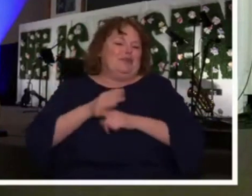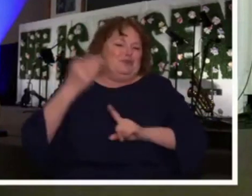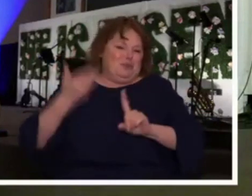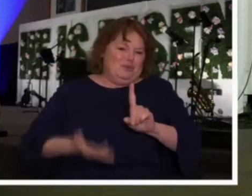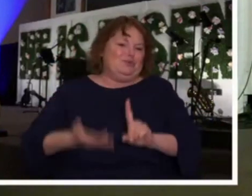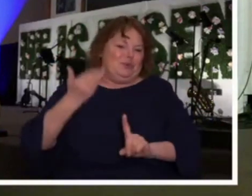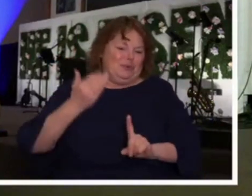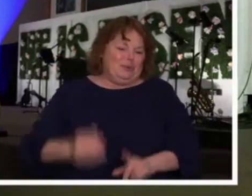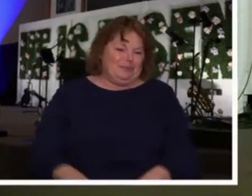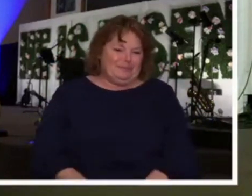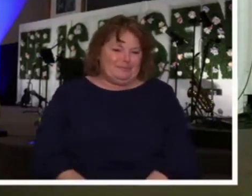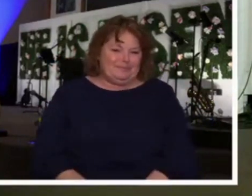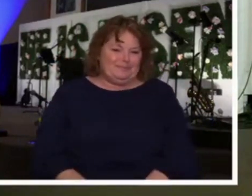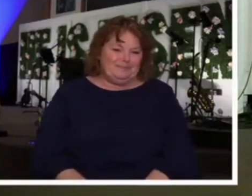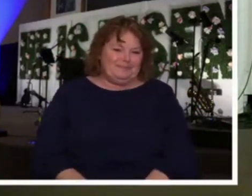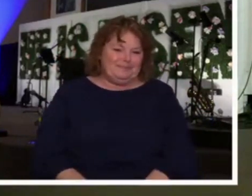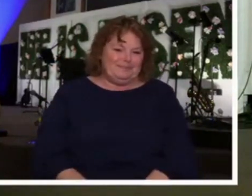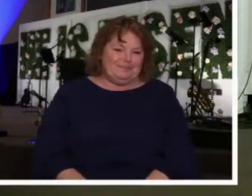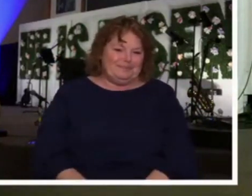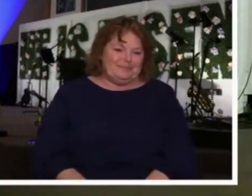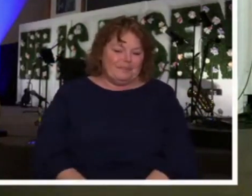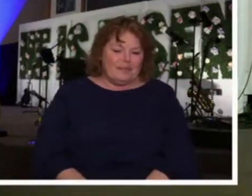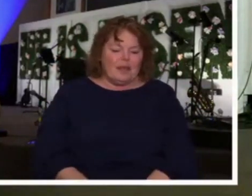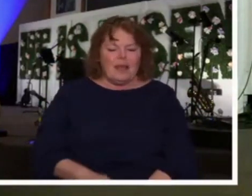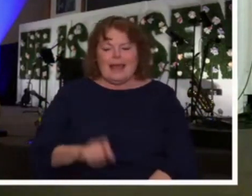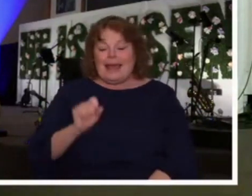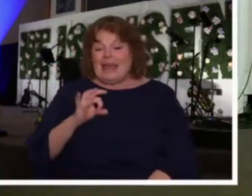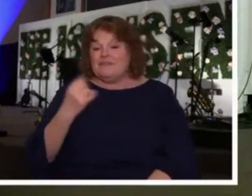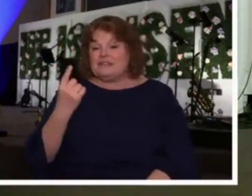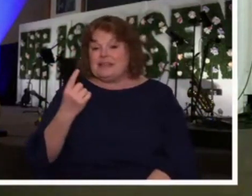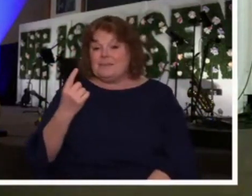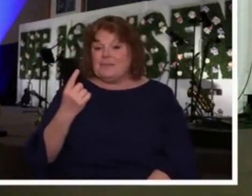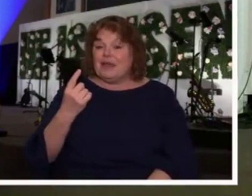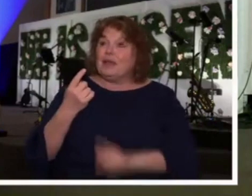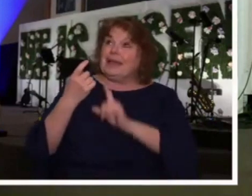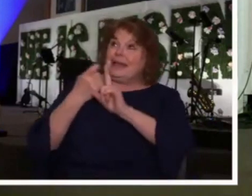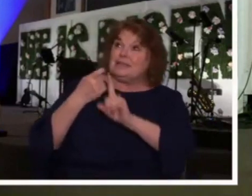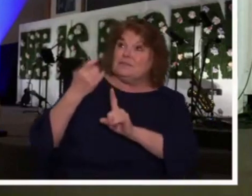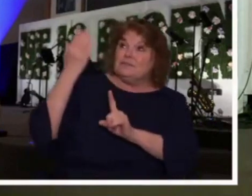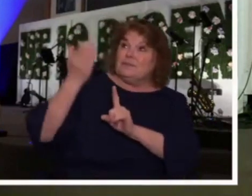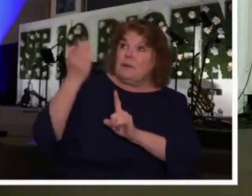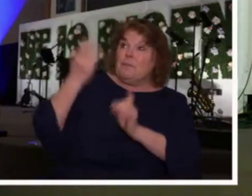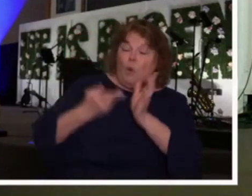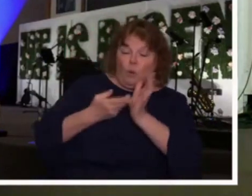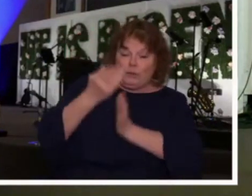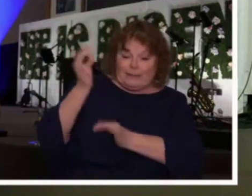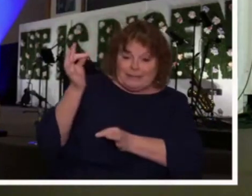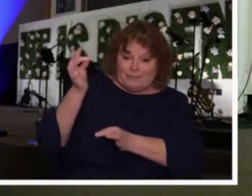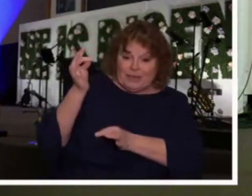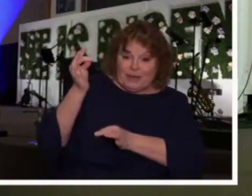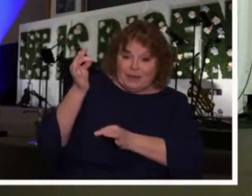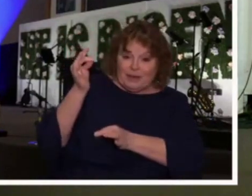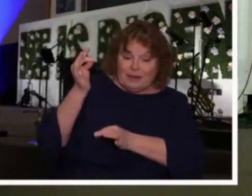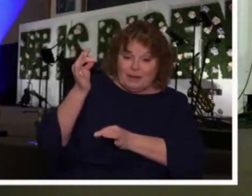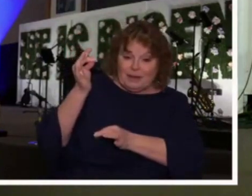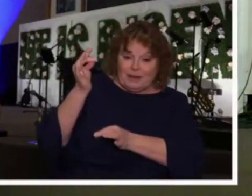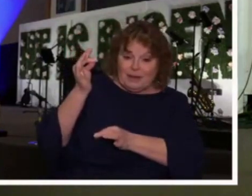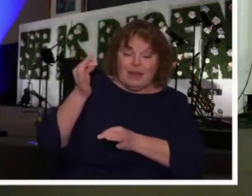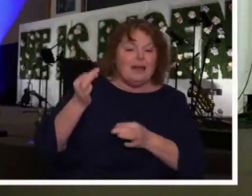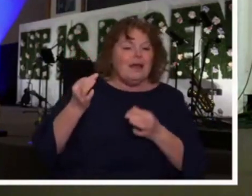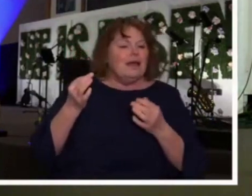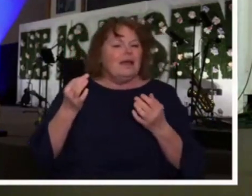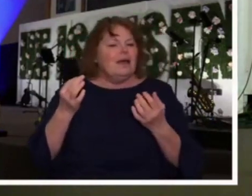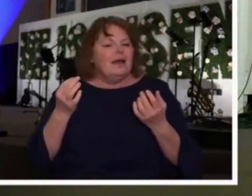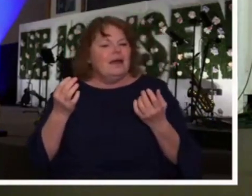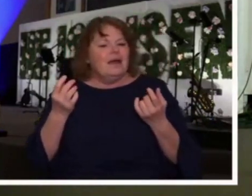through you. But when something is of the Spirit, we have this ability on the inside,